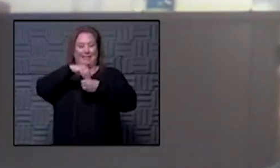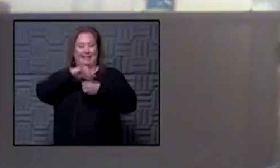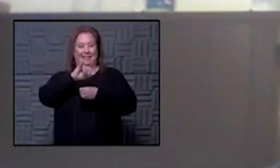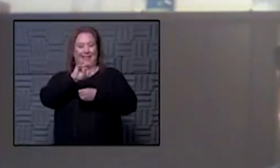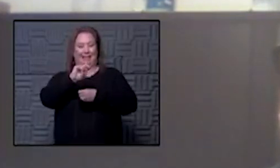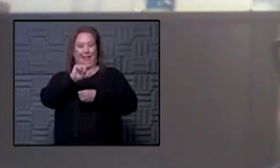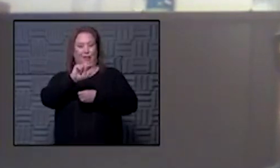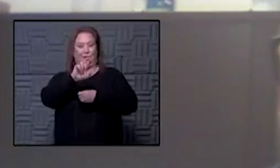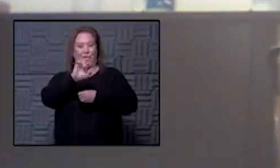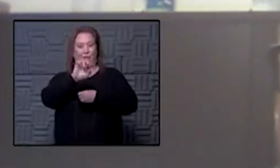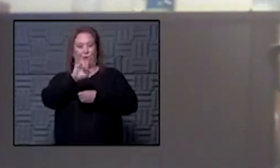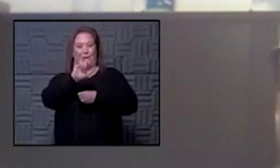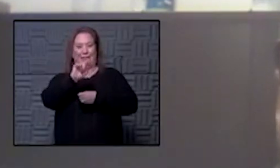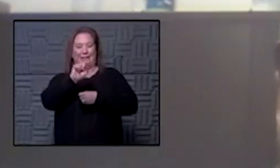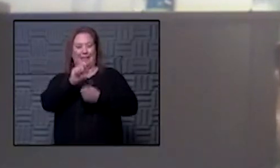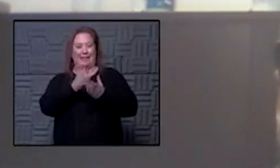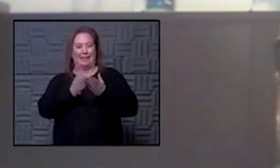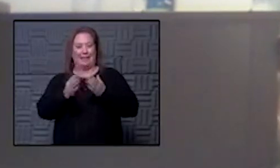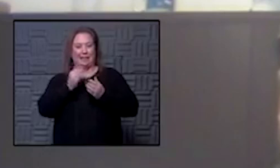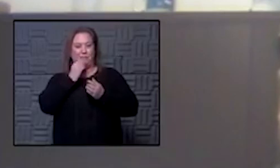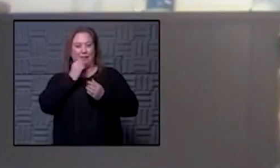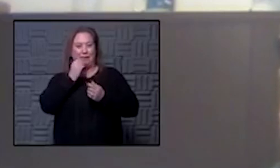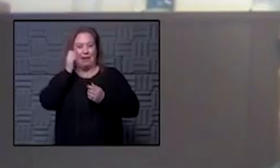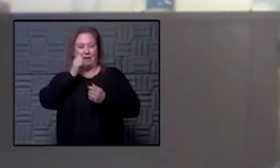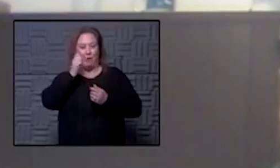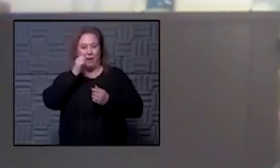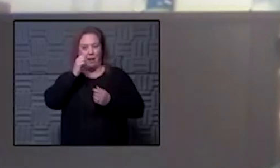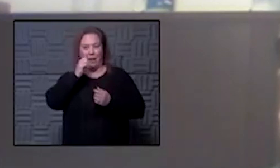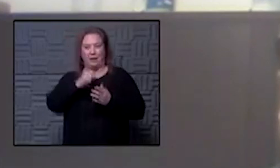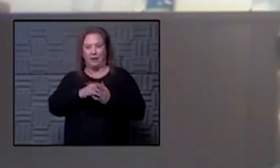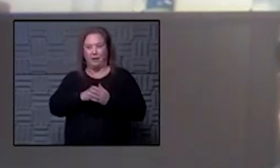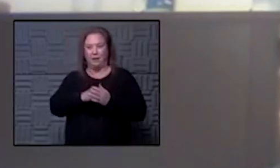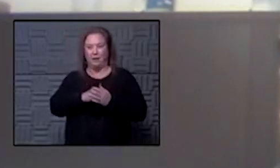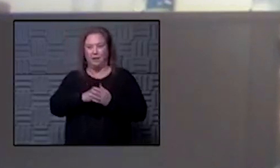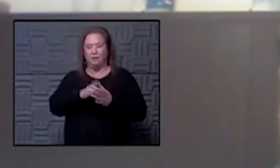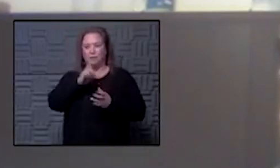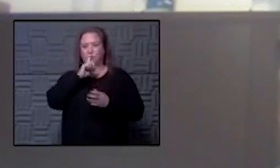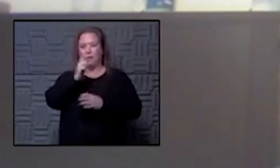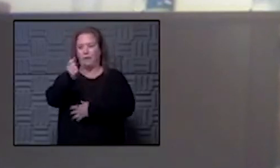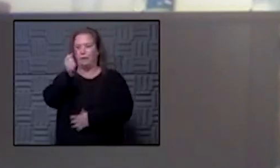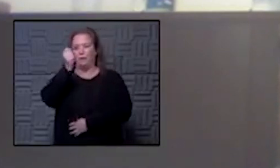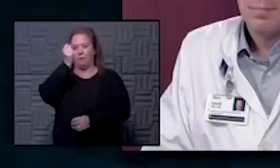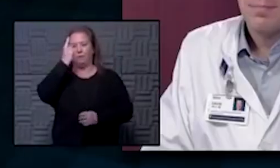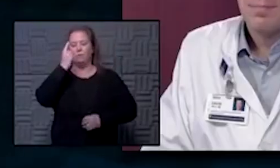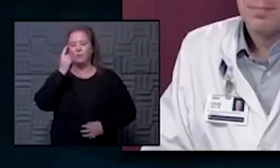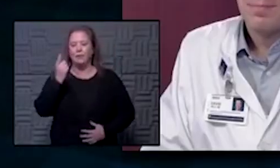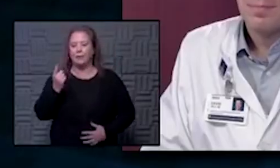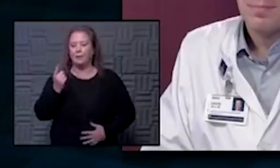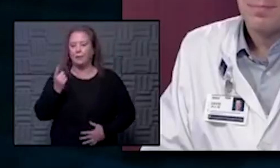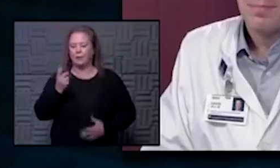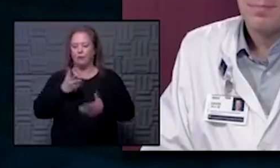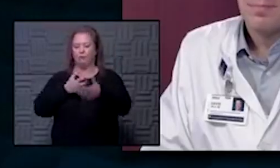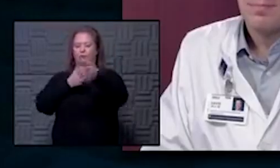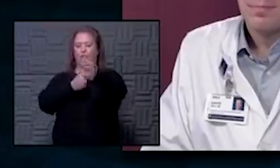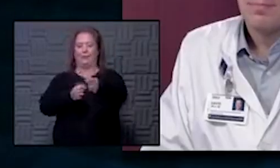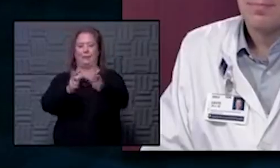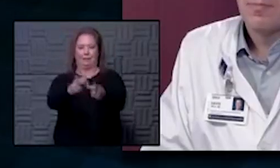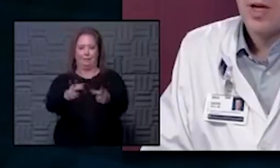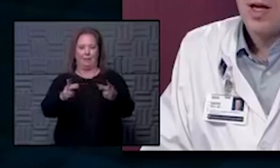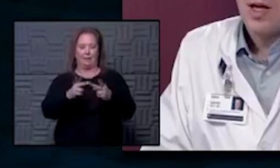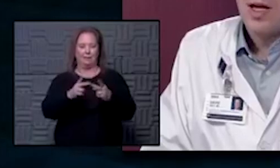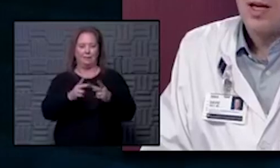and maybe in in the things we eat each and every day and so just really understanding and and trusting the sources